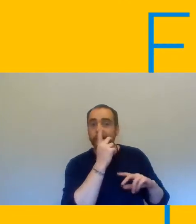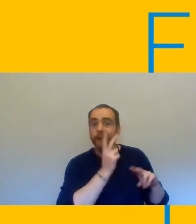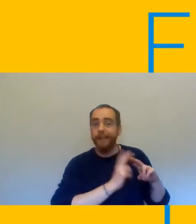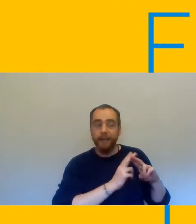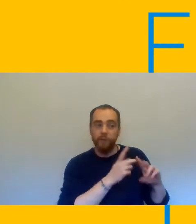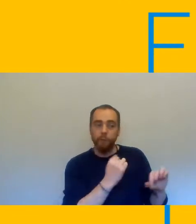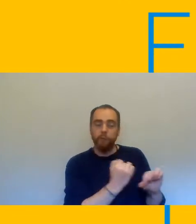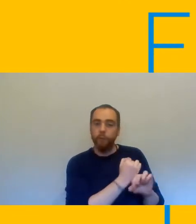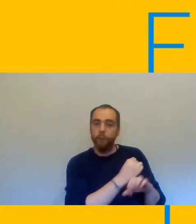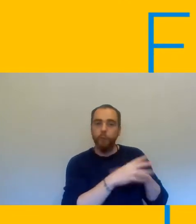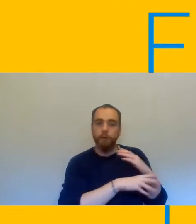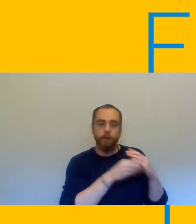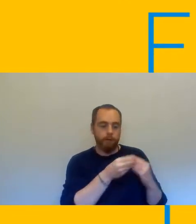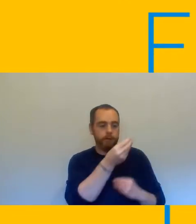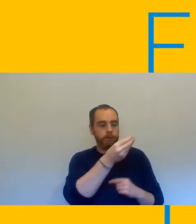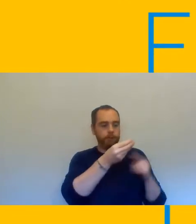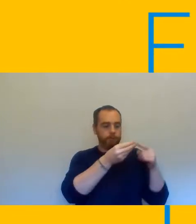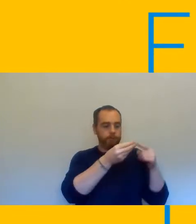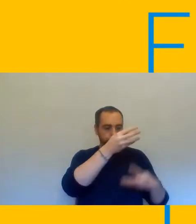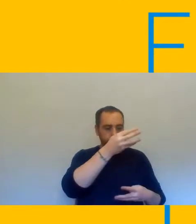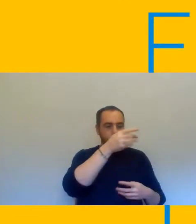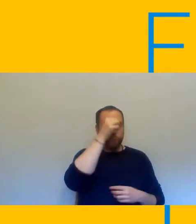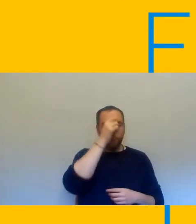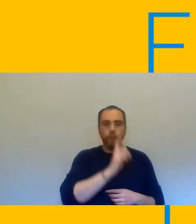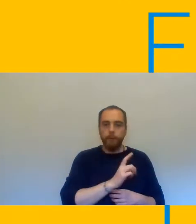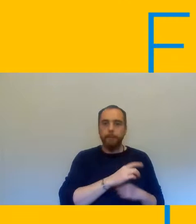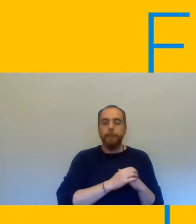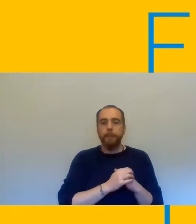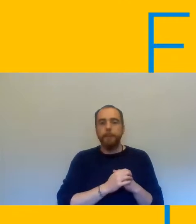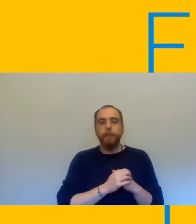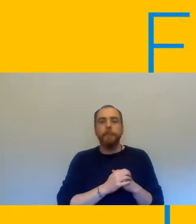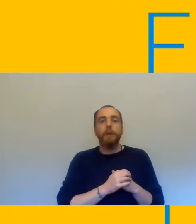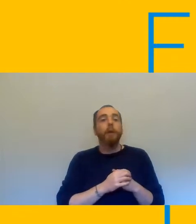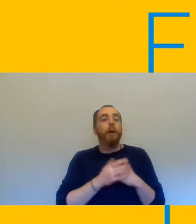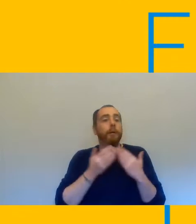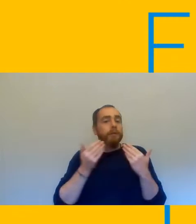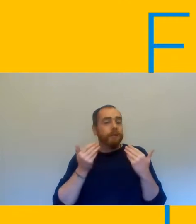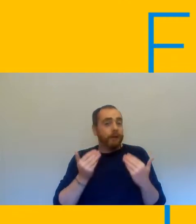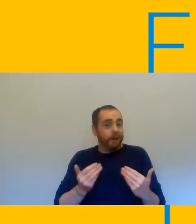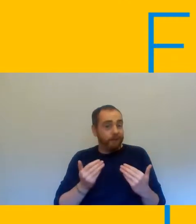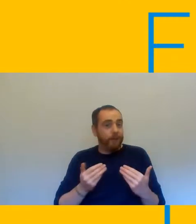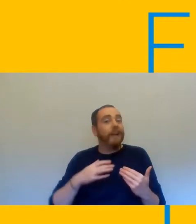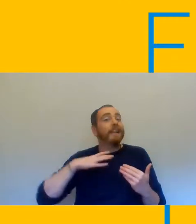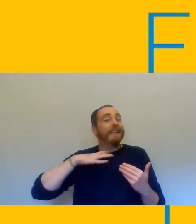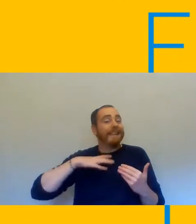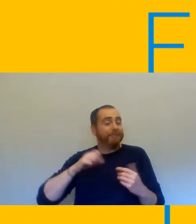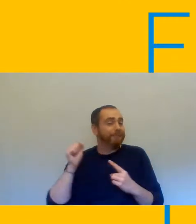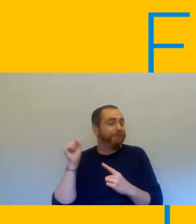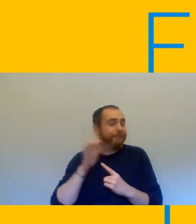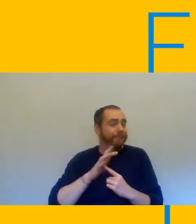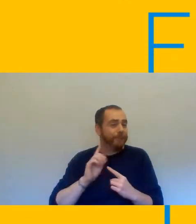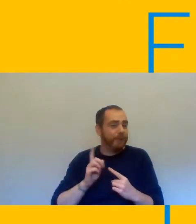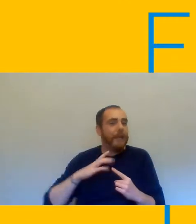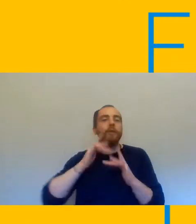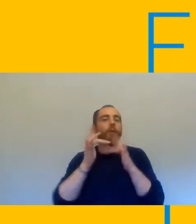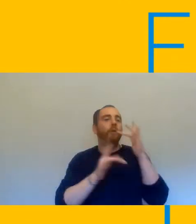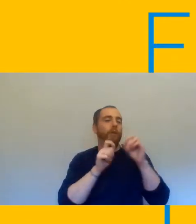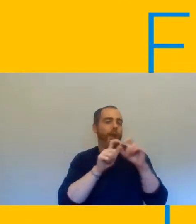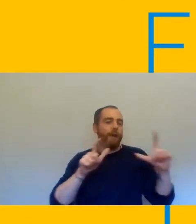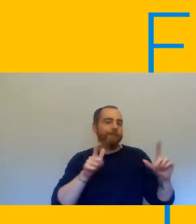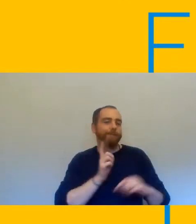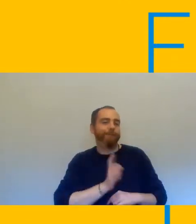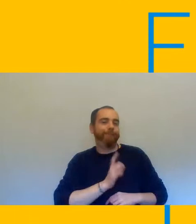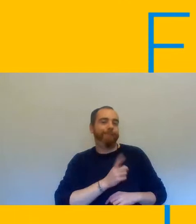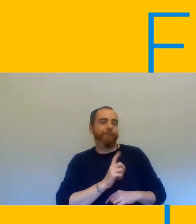moment on it is as much as possible we need to have blended models and we need to be moving towards online delivery as much as we